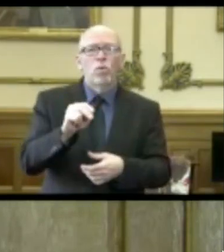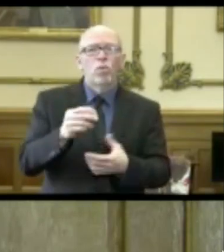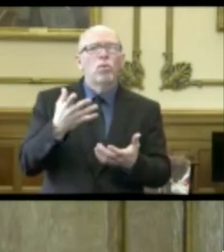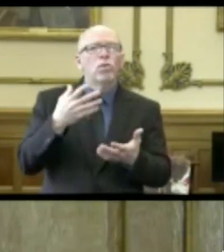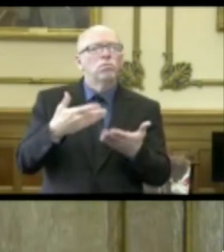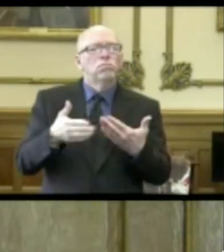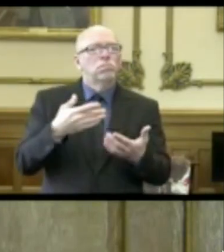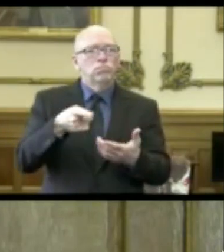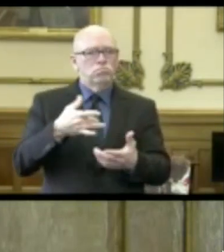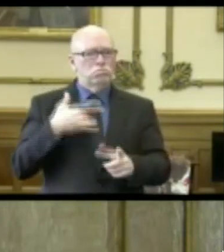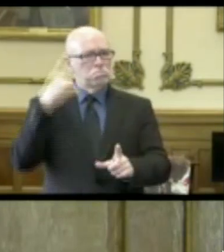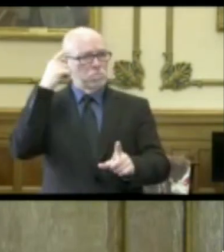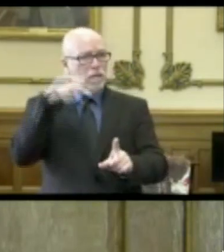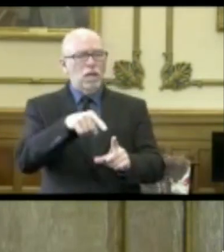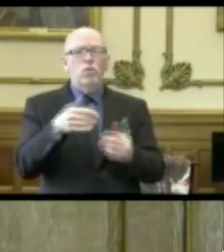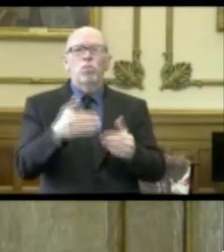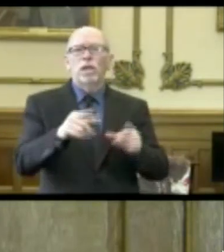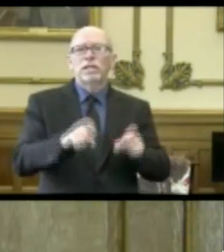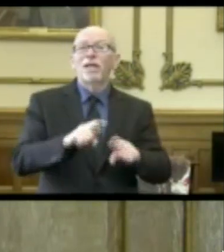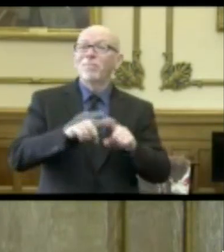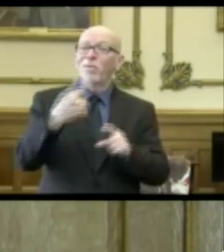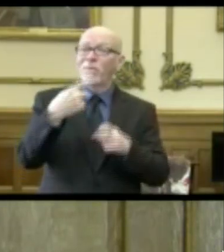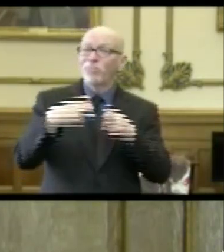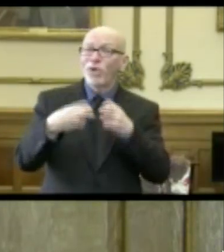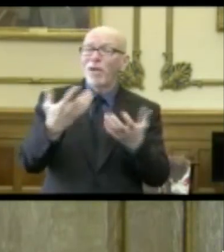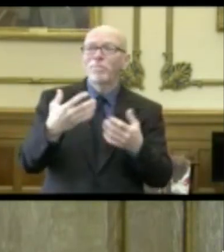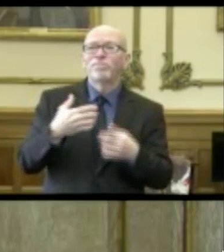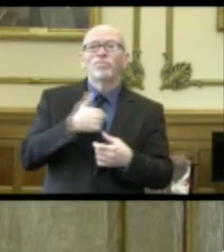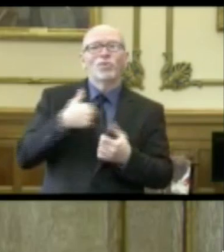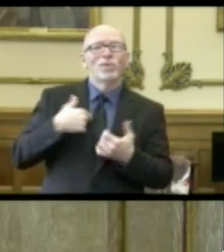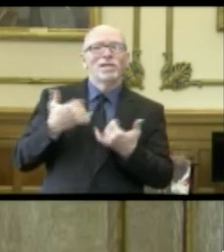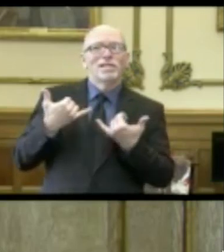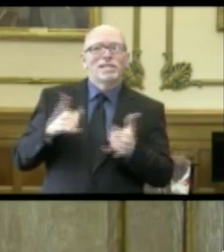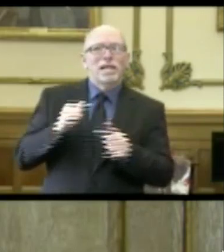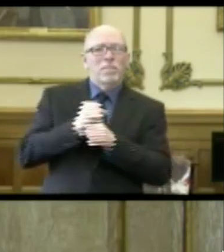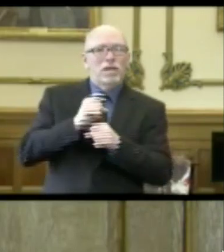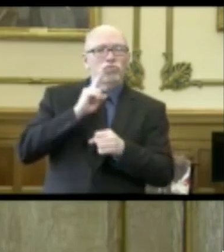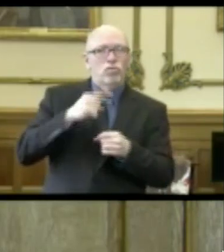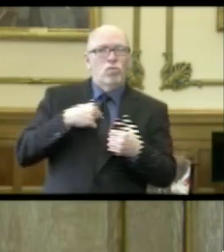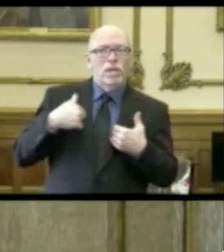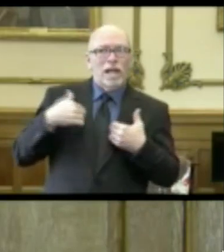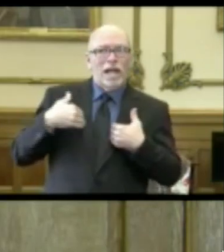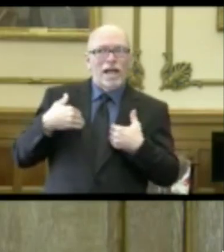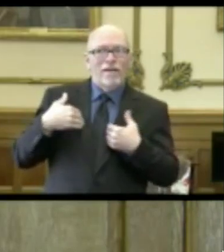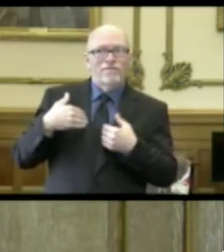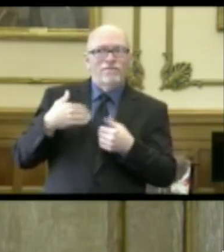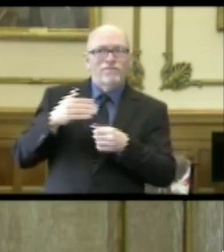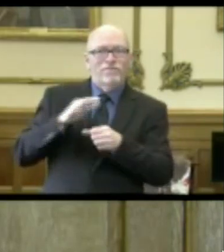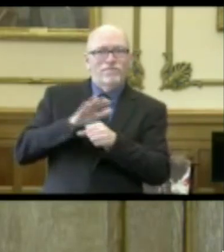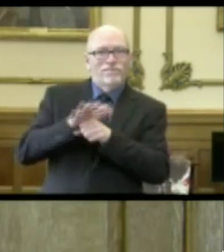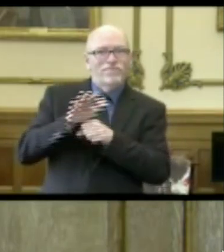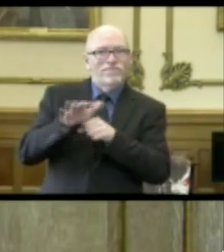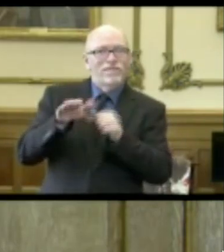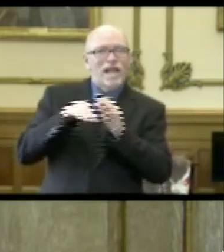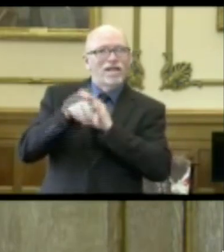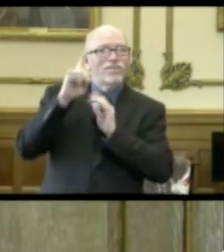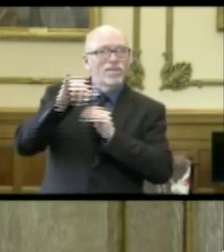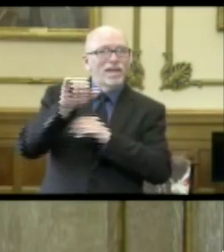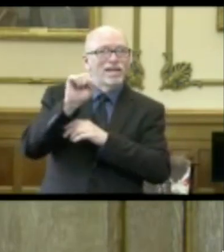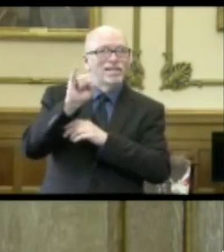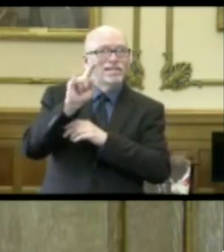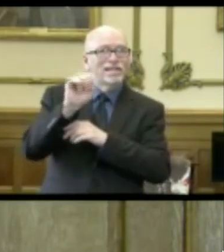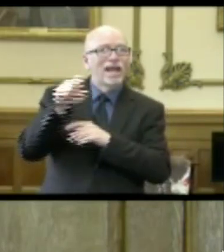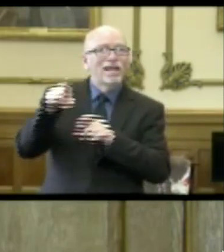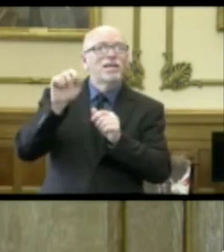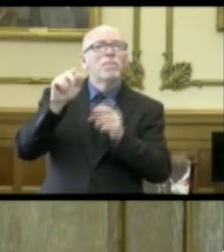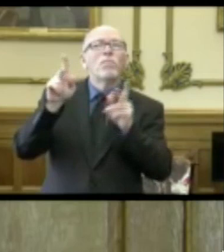The problem may be for them is that we are in the process of making sure that there is access to that particular site where an individual